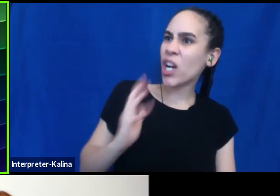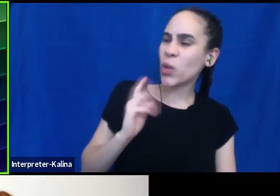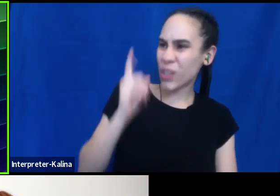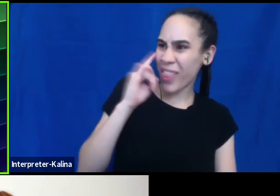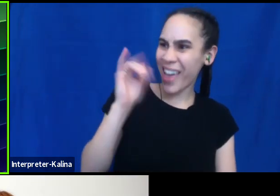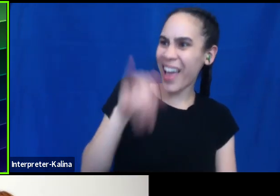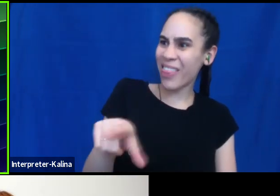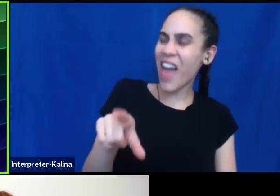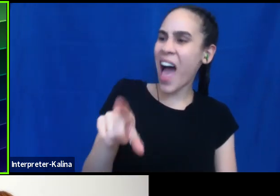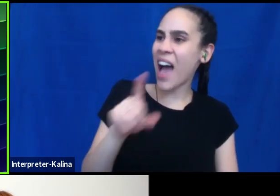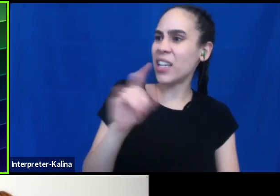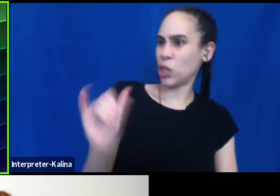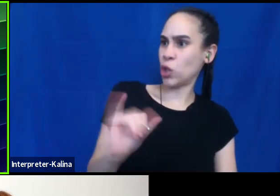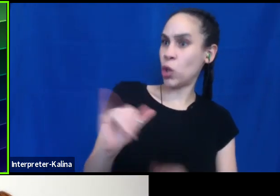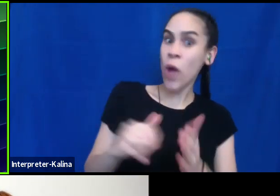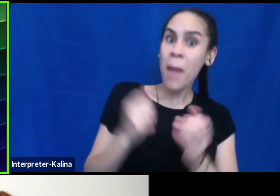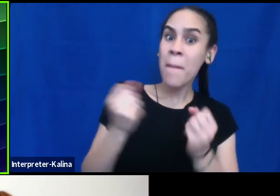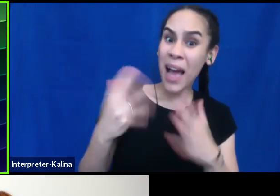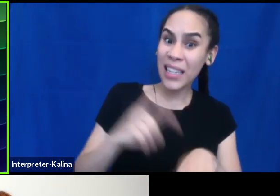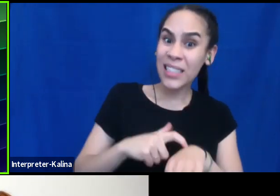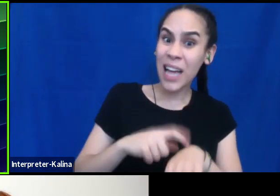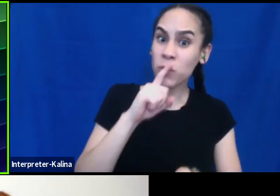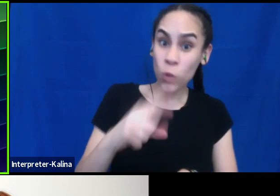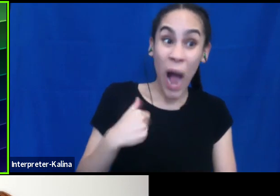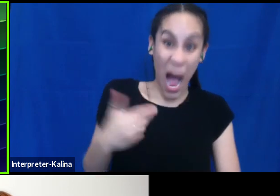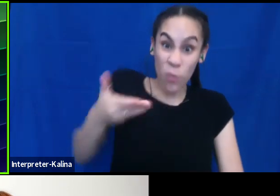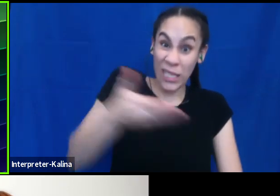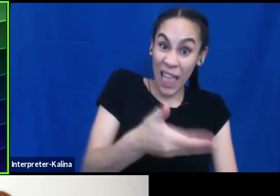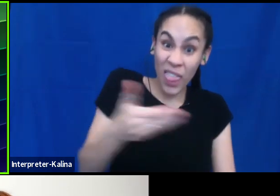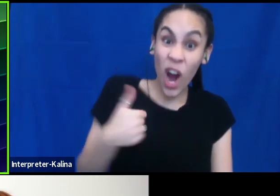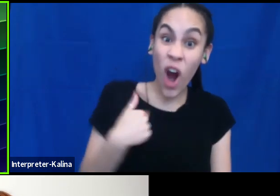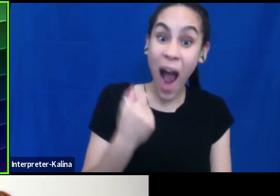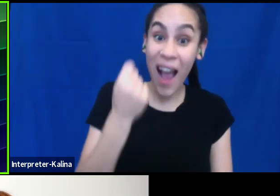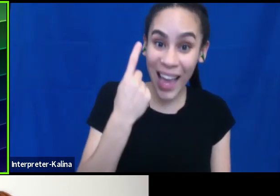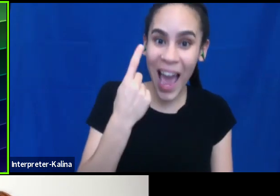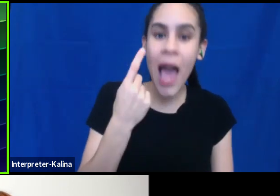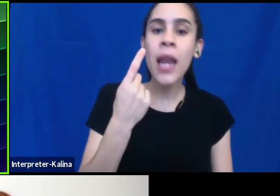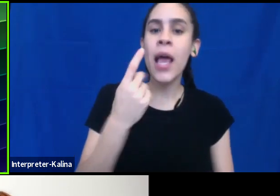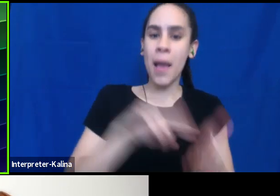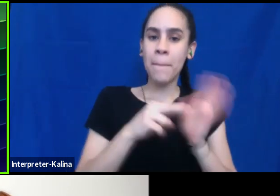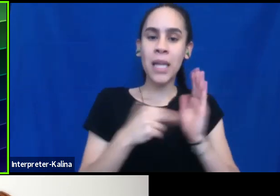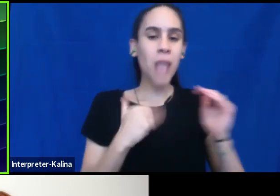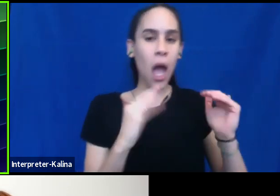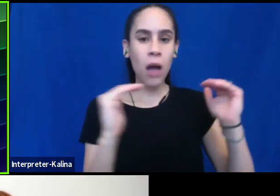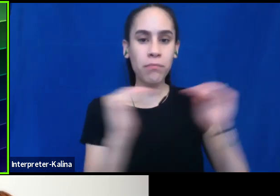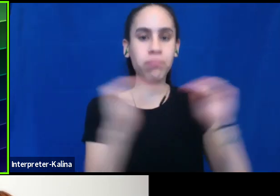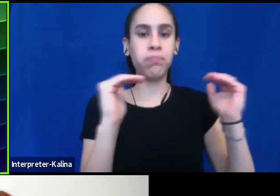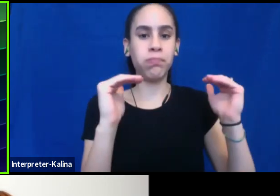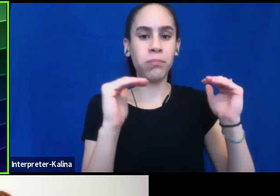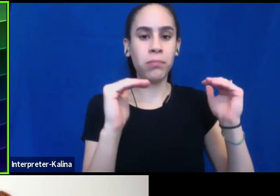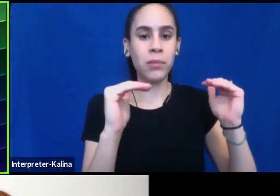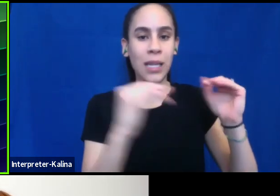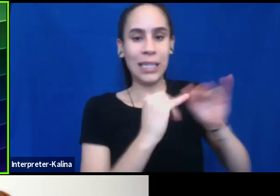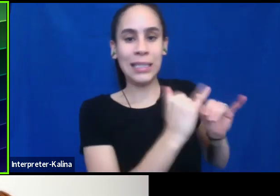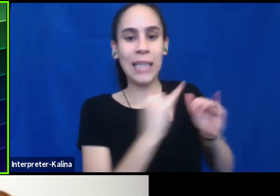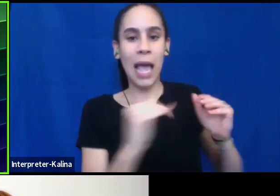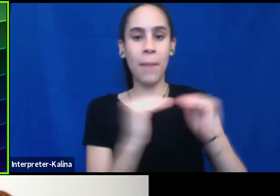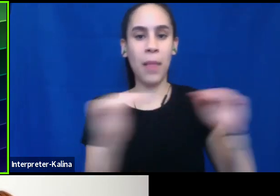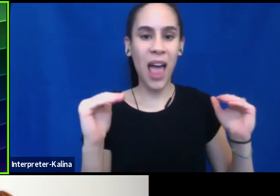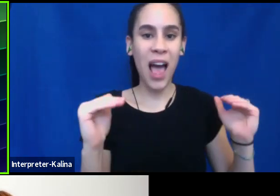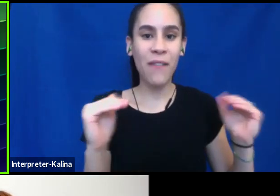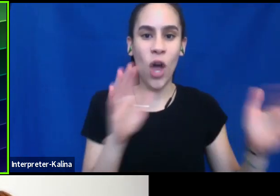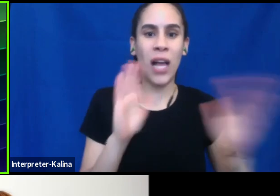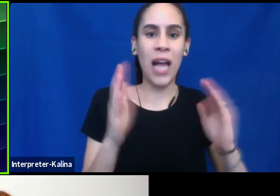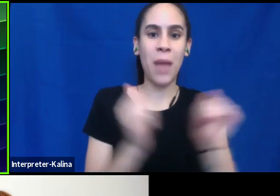often true. Like I was there, I get it. Um, and that really puts me at the same level as this person rather than, you know, like, let me,